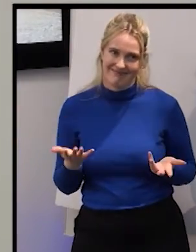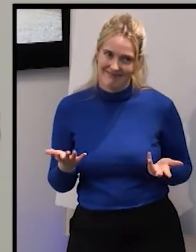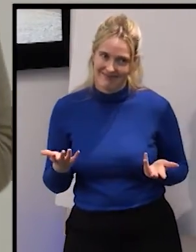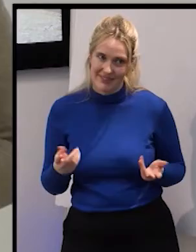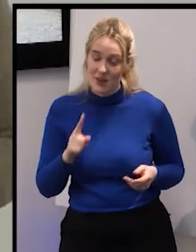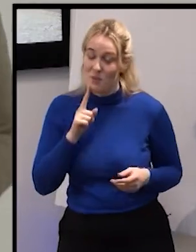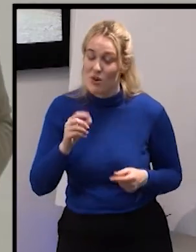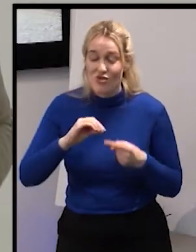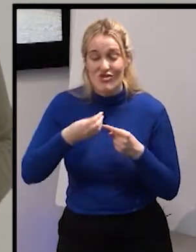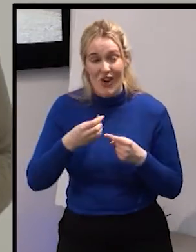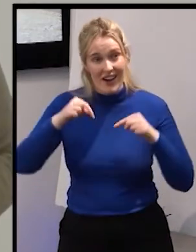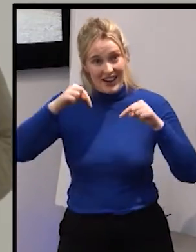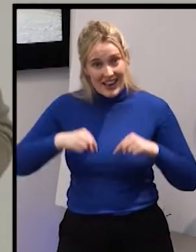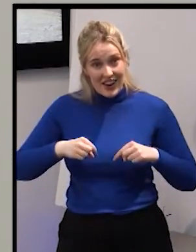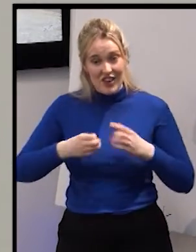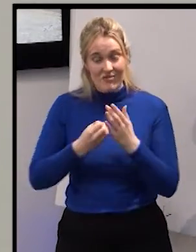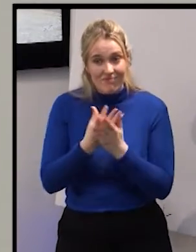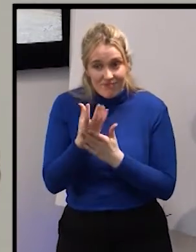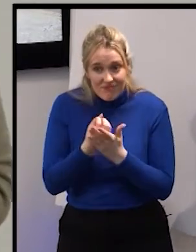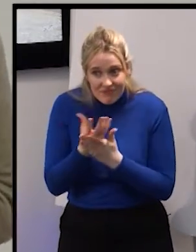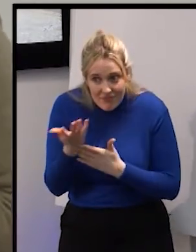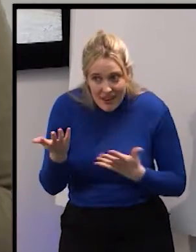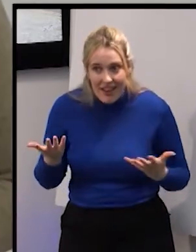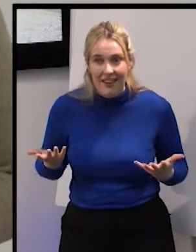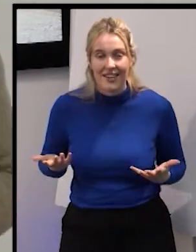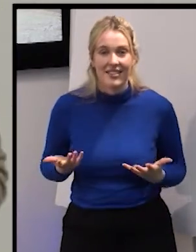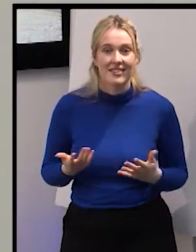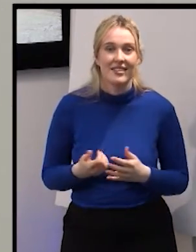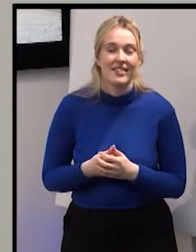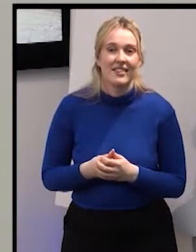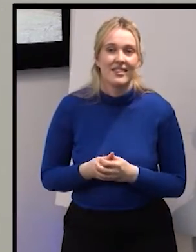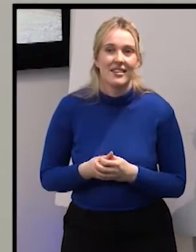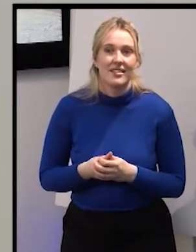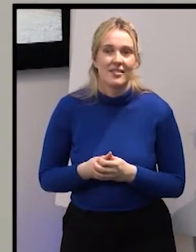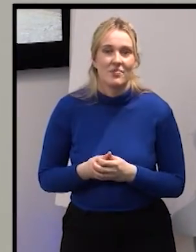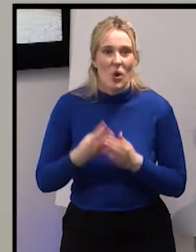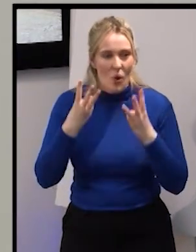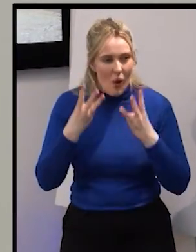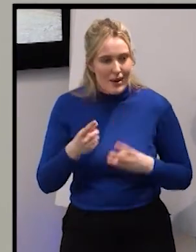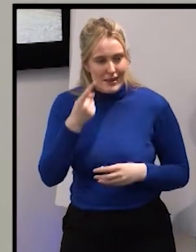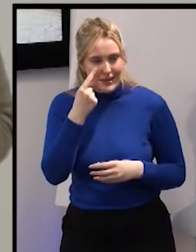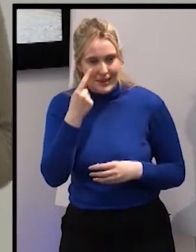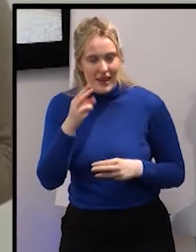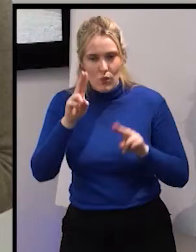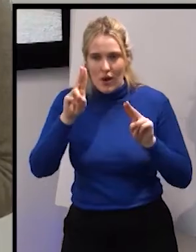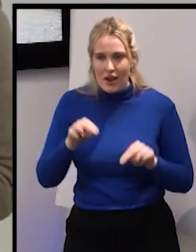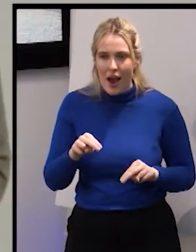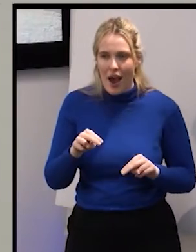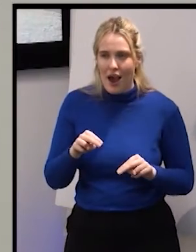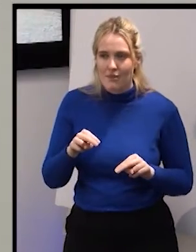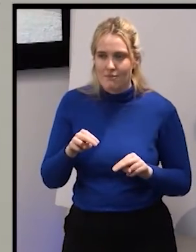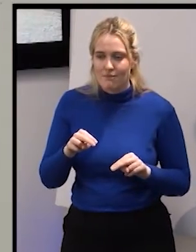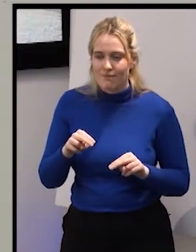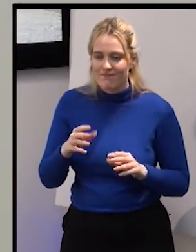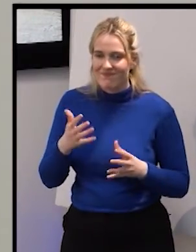with the our research community what we are trying to do is just trying to find a way to produce and process